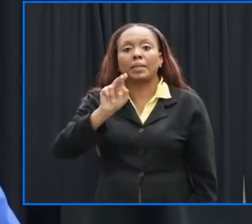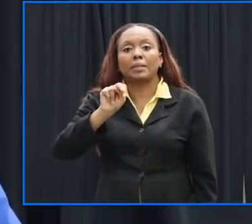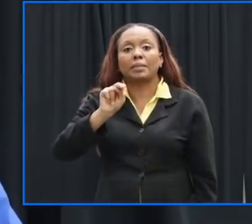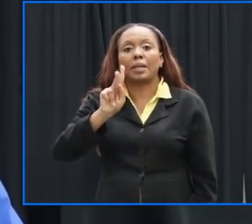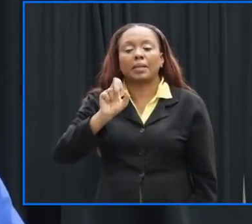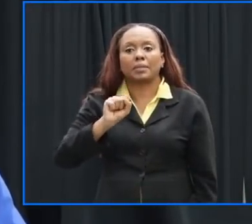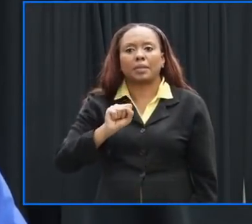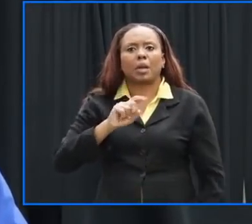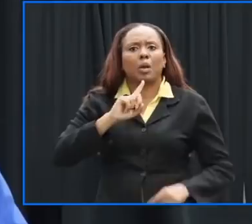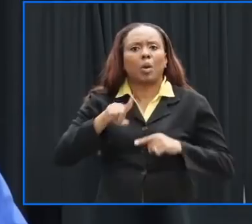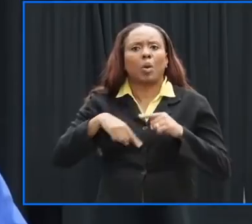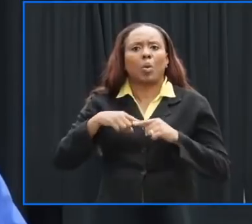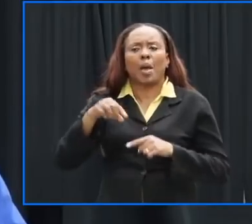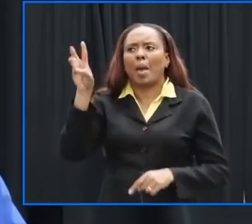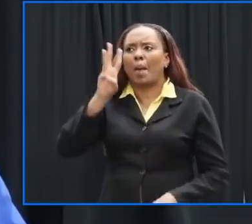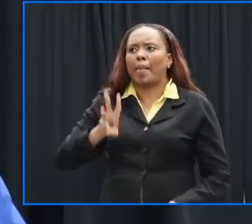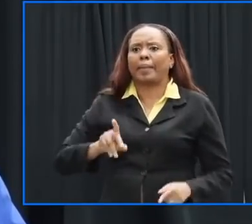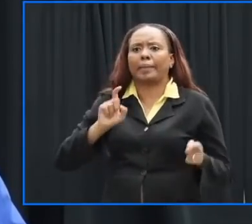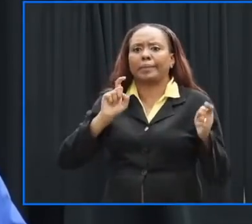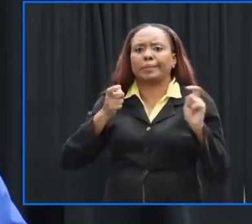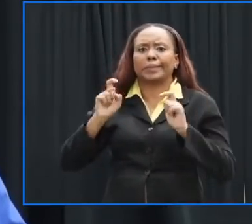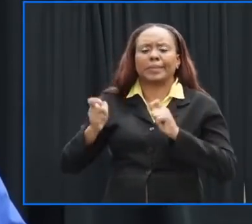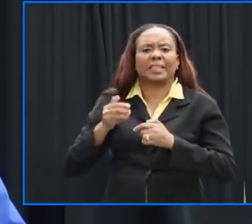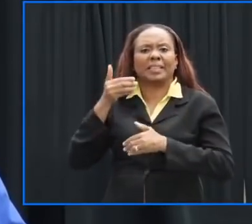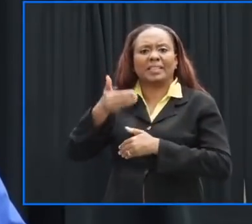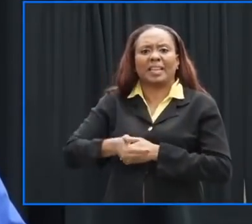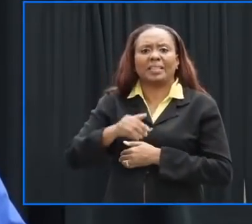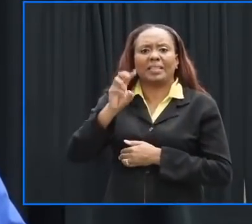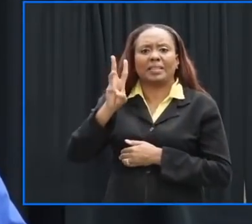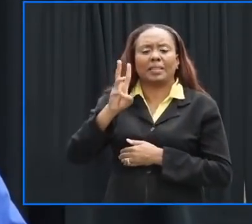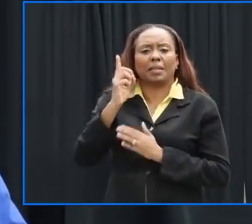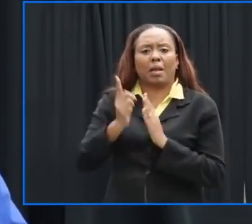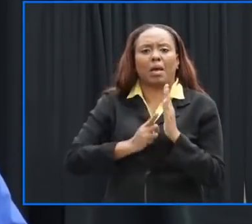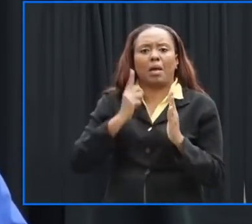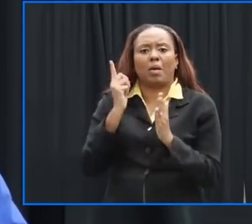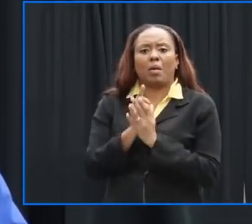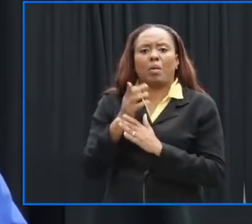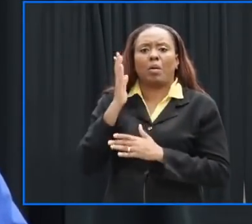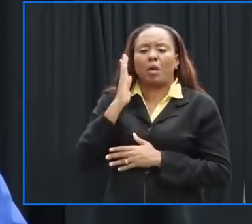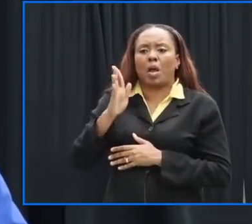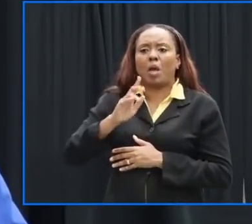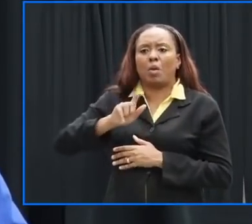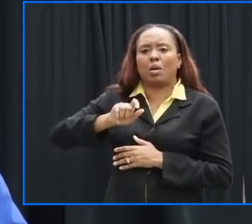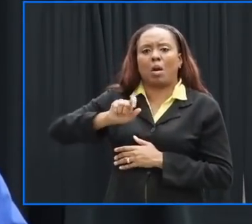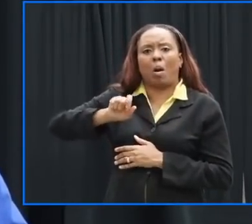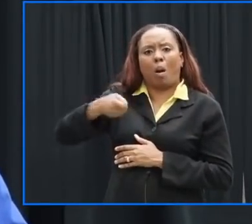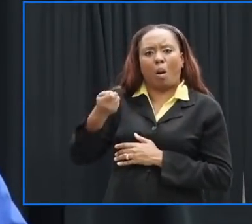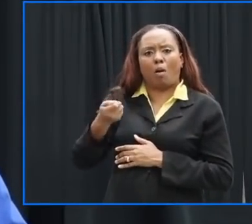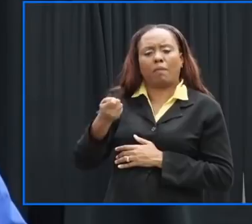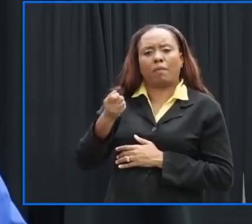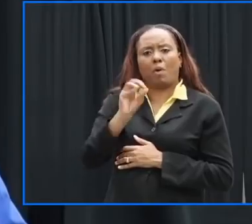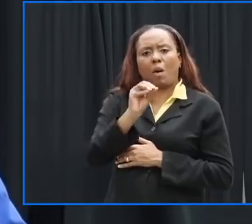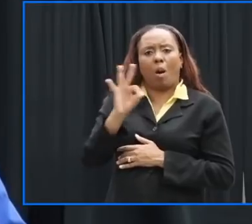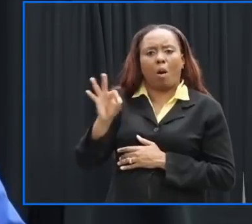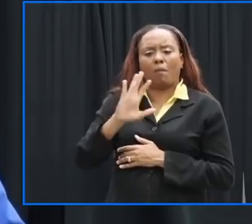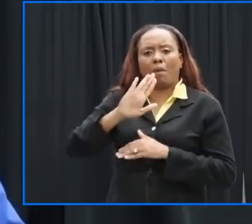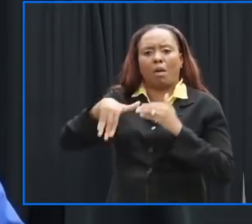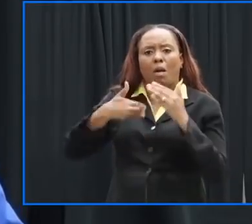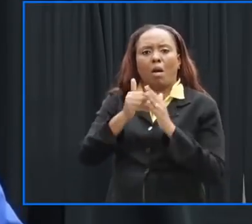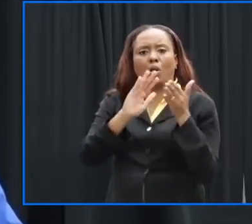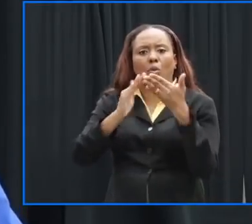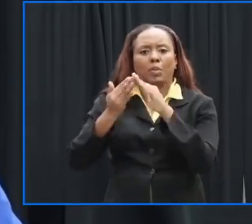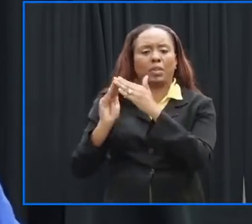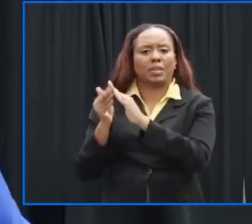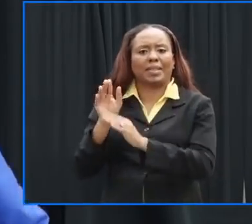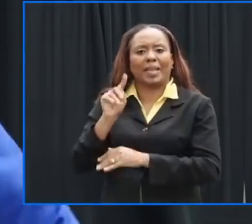get closer to the system typically six hours we will lock off all community tanks they will be topped up and locked off for